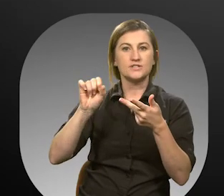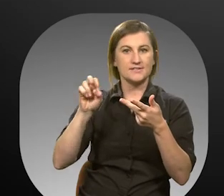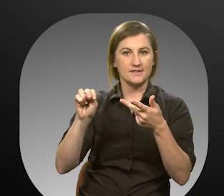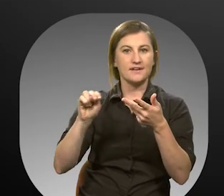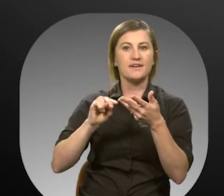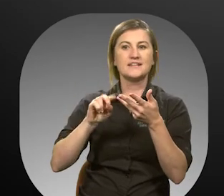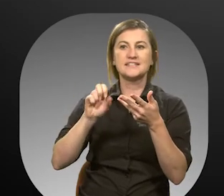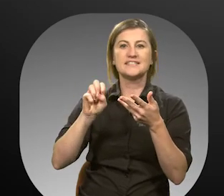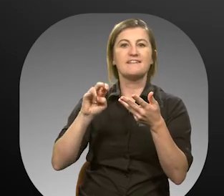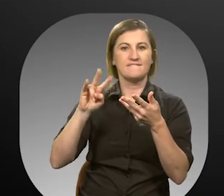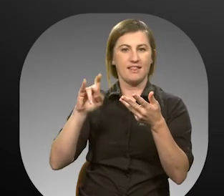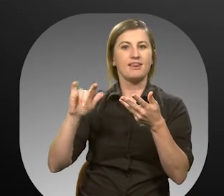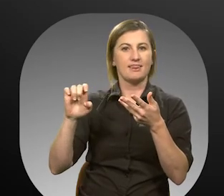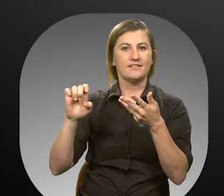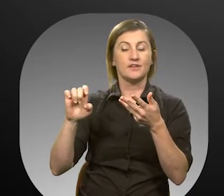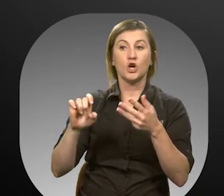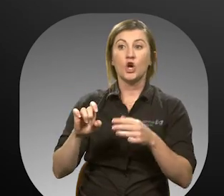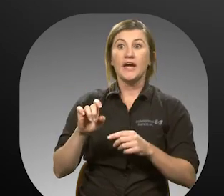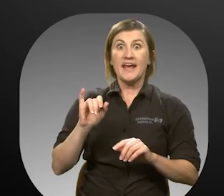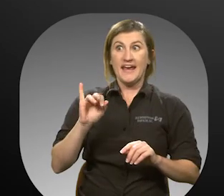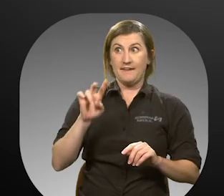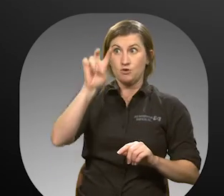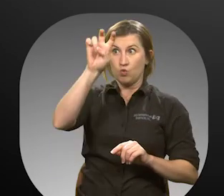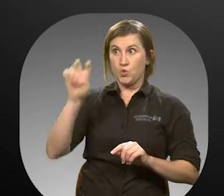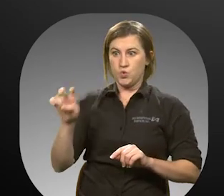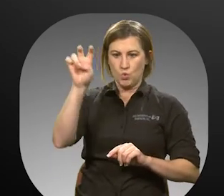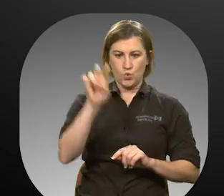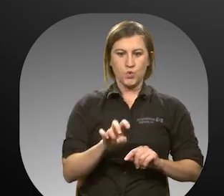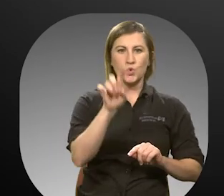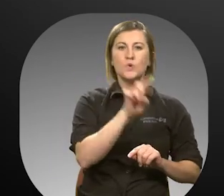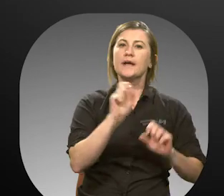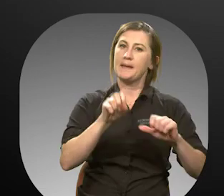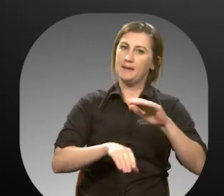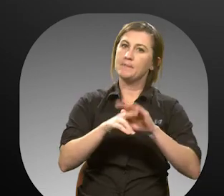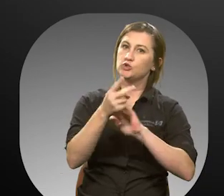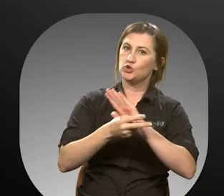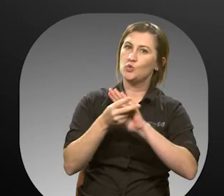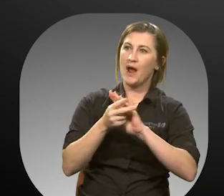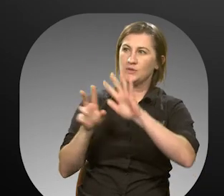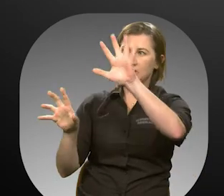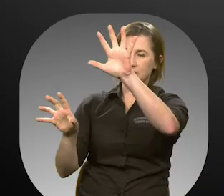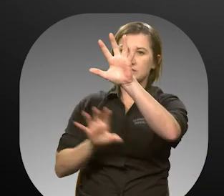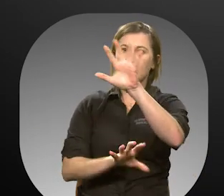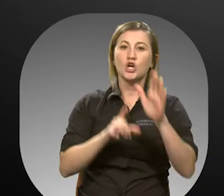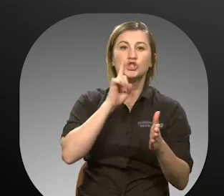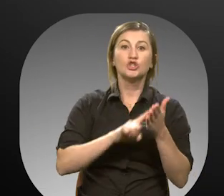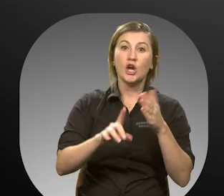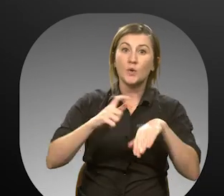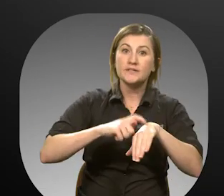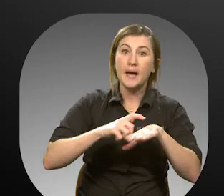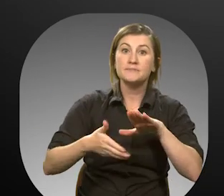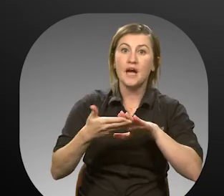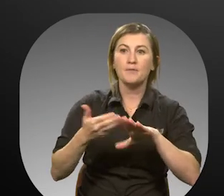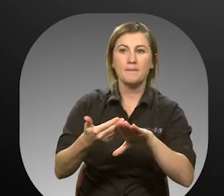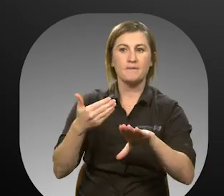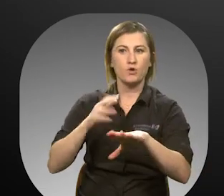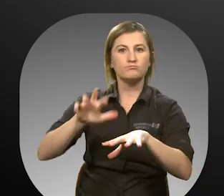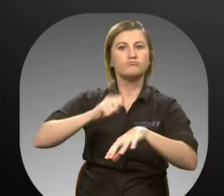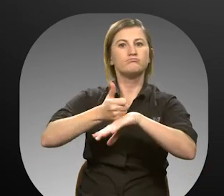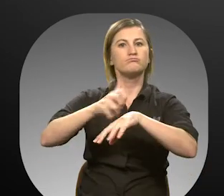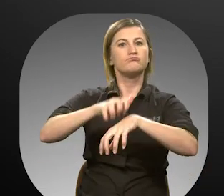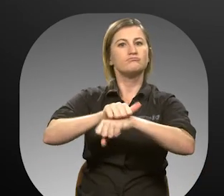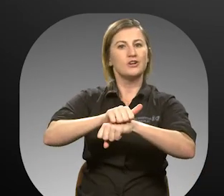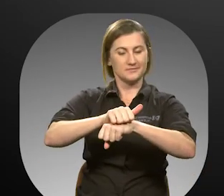And Seville. Trips between service areas may take two hours. It is important to check the times of operation before you schedule